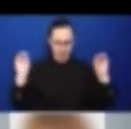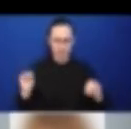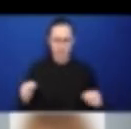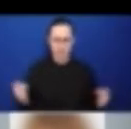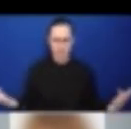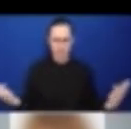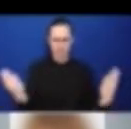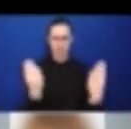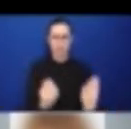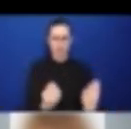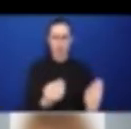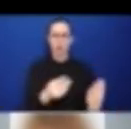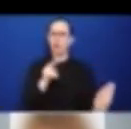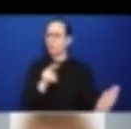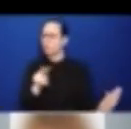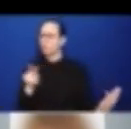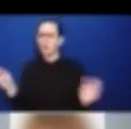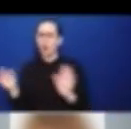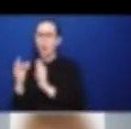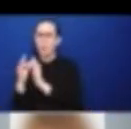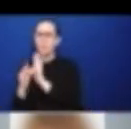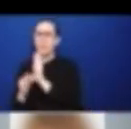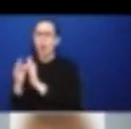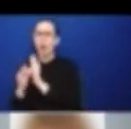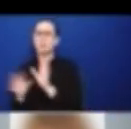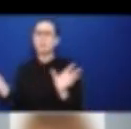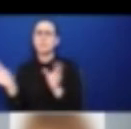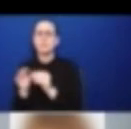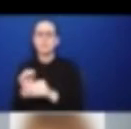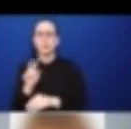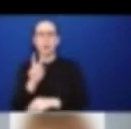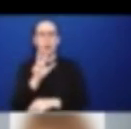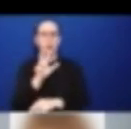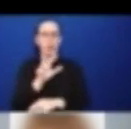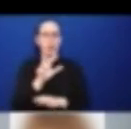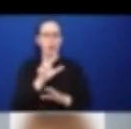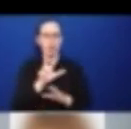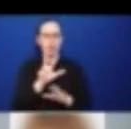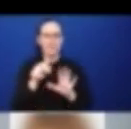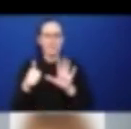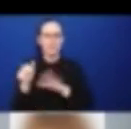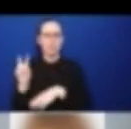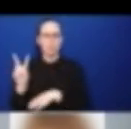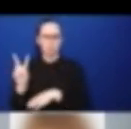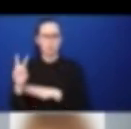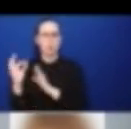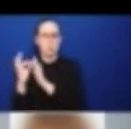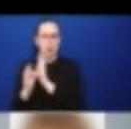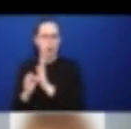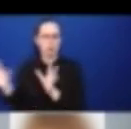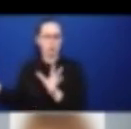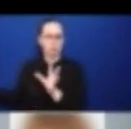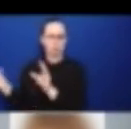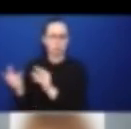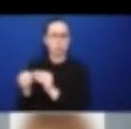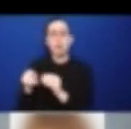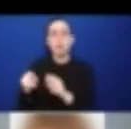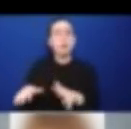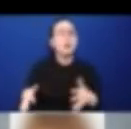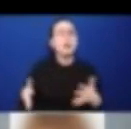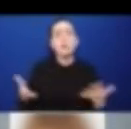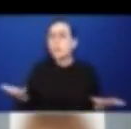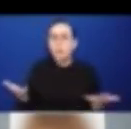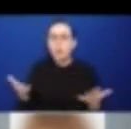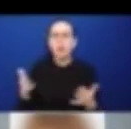documents and the most cited ones or the most frequent ones were those related to Article